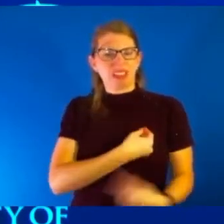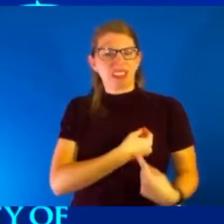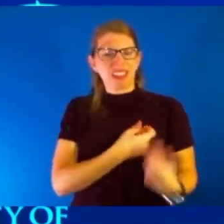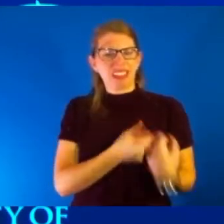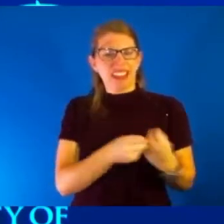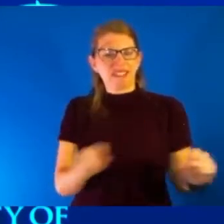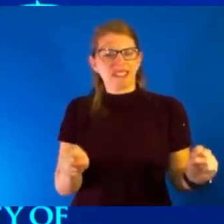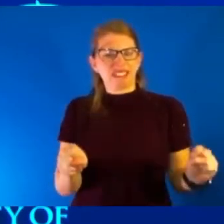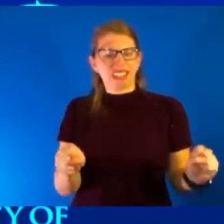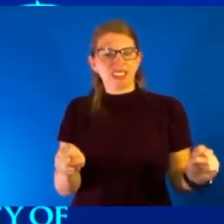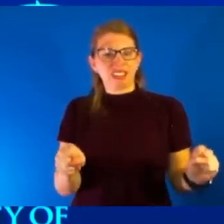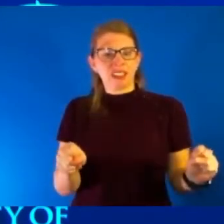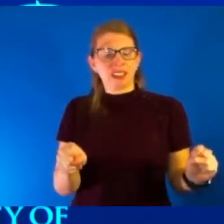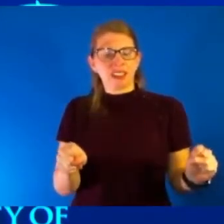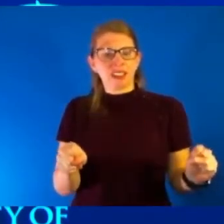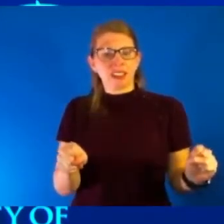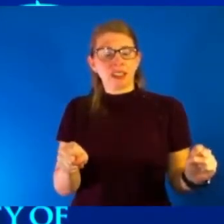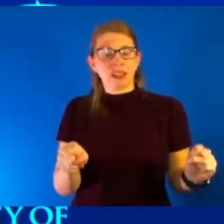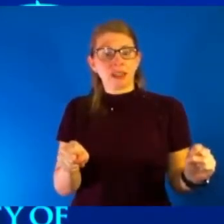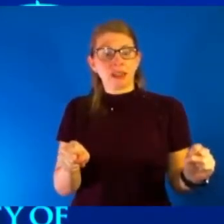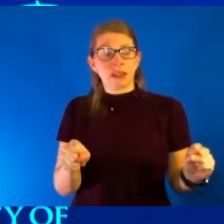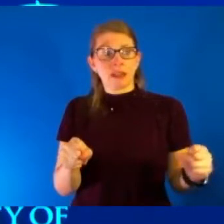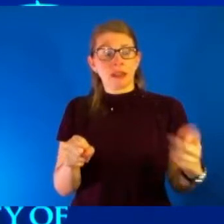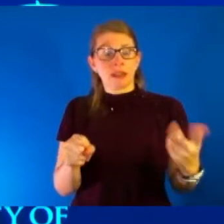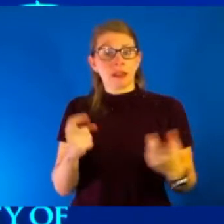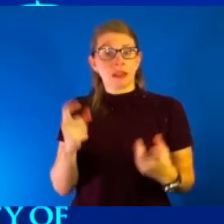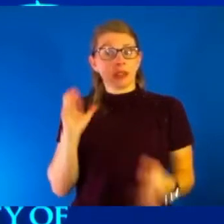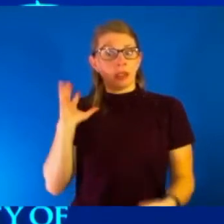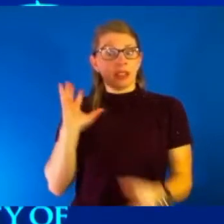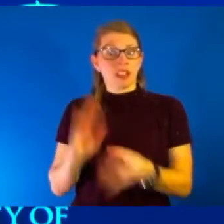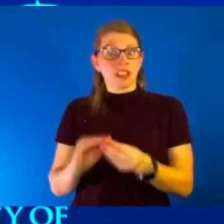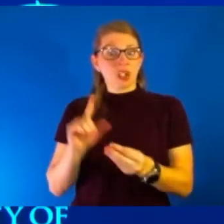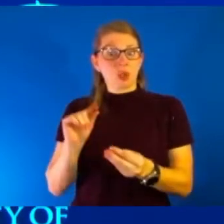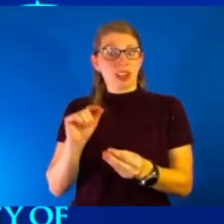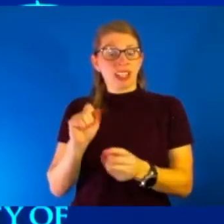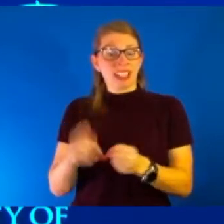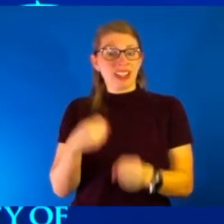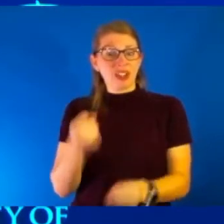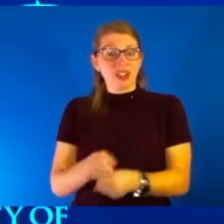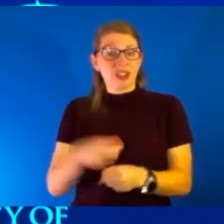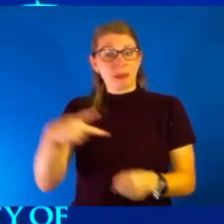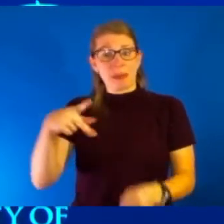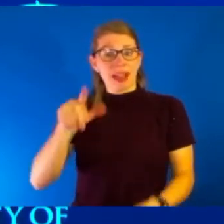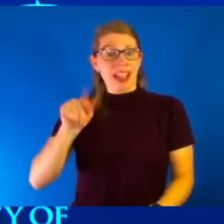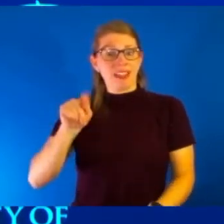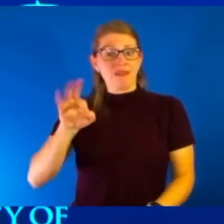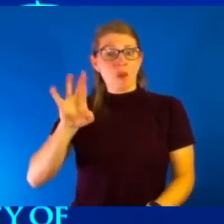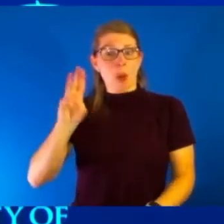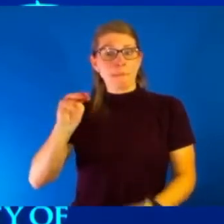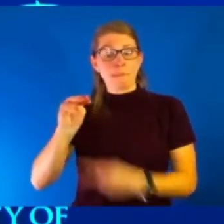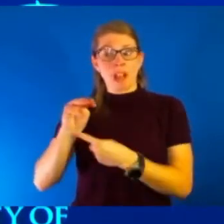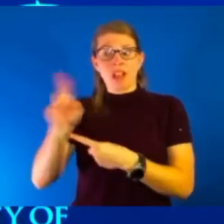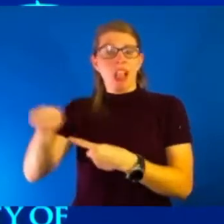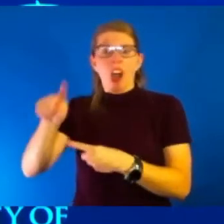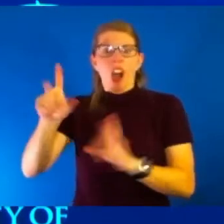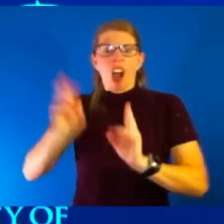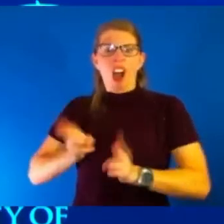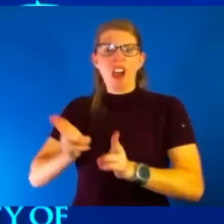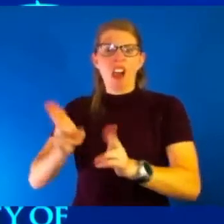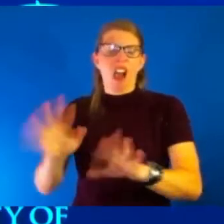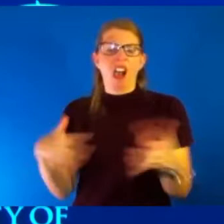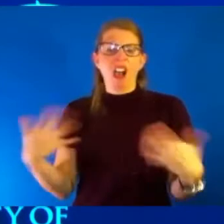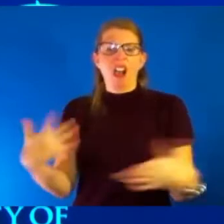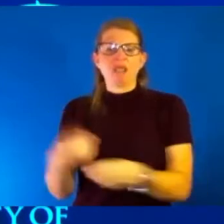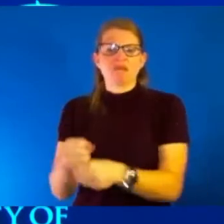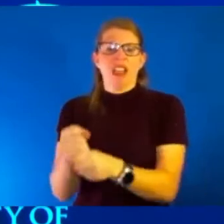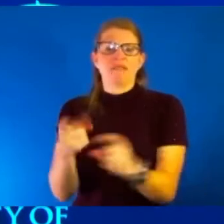built on a platform over 20 years old. And all of a sudden it's, oh, it's rushed. It's too rushed. It's just not safe. We just don't